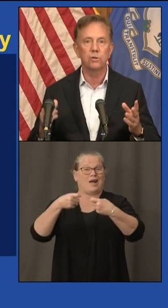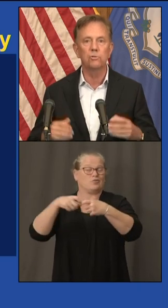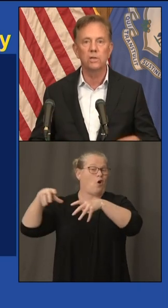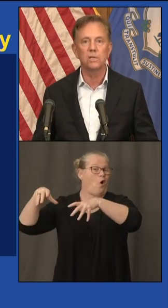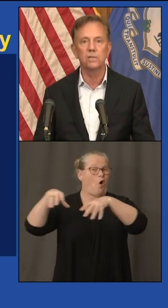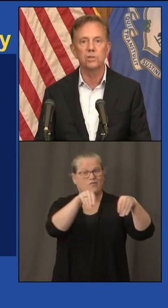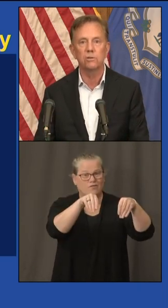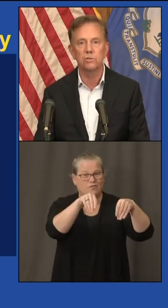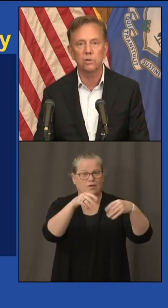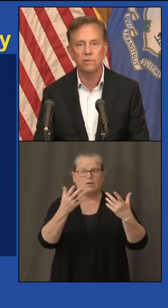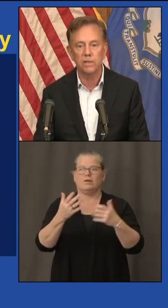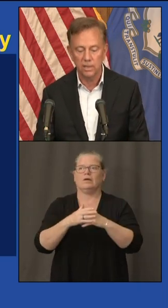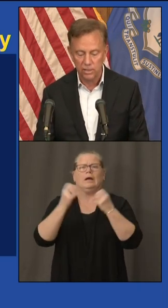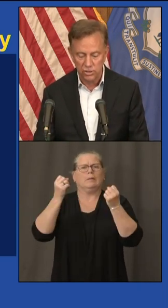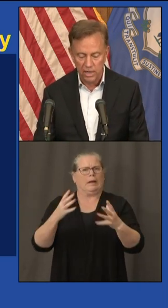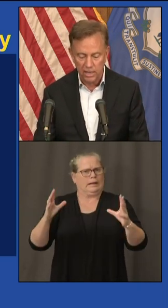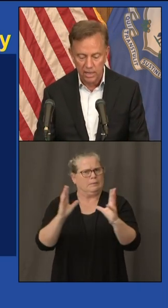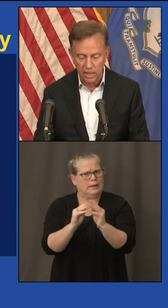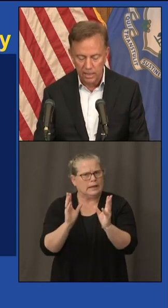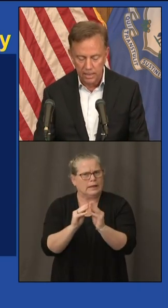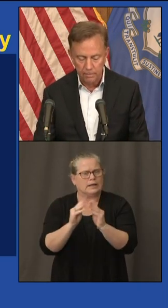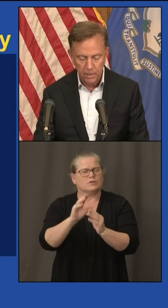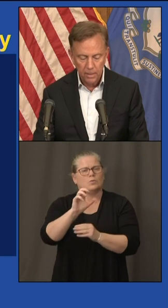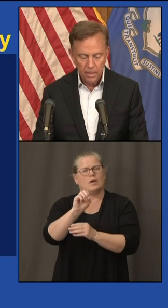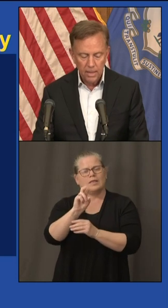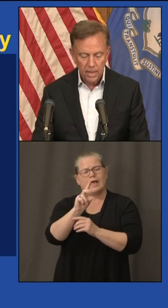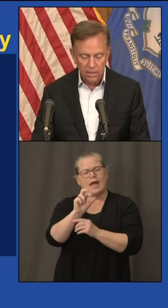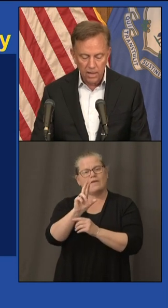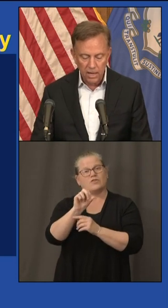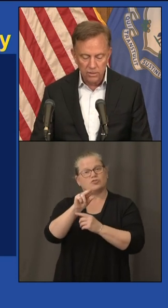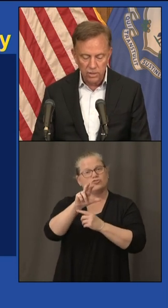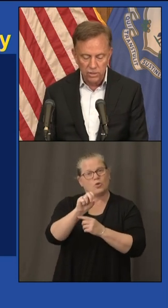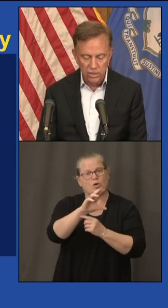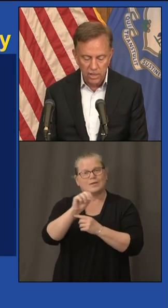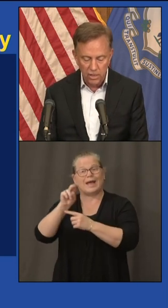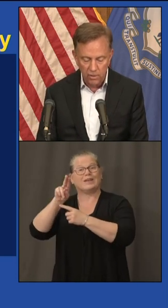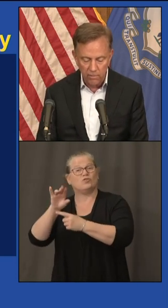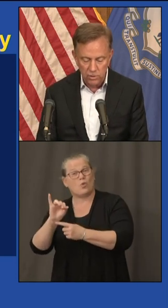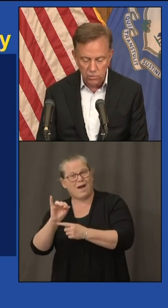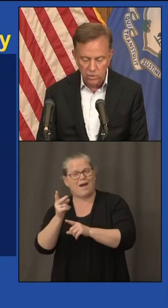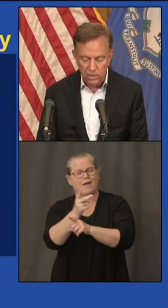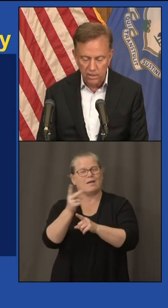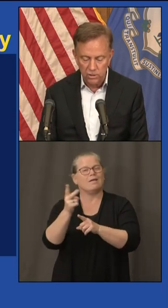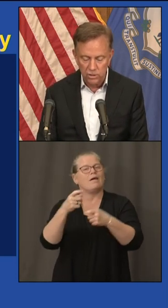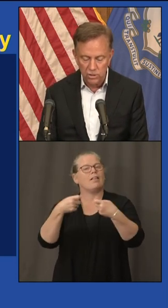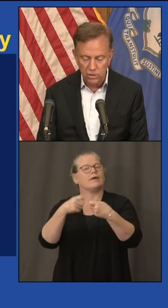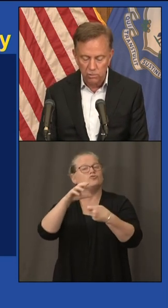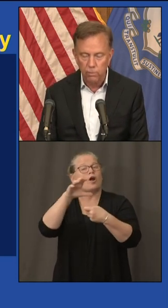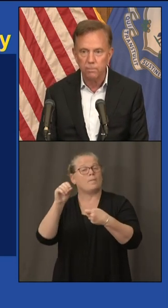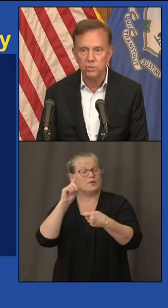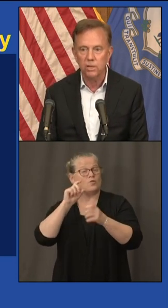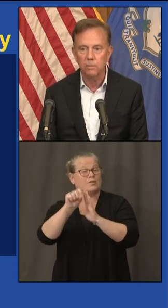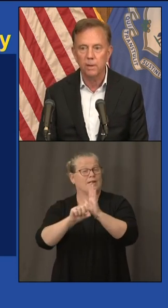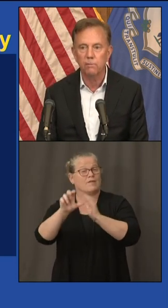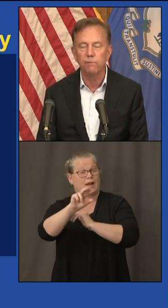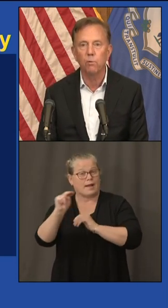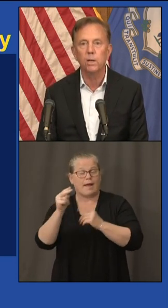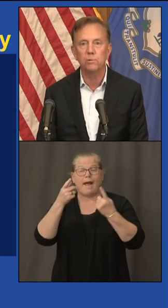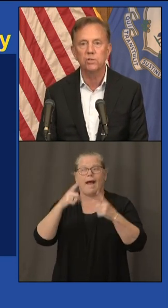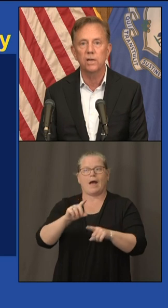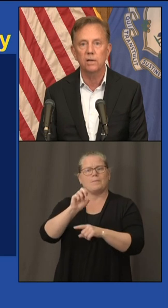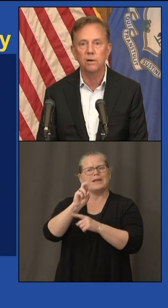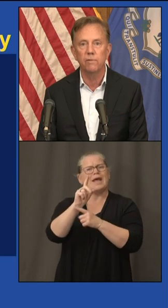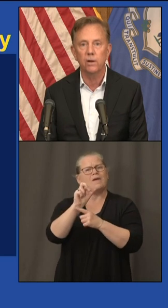two major utilities here serving the state of connecticut and today as you can see here ever source outages still represent about